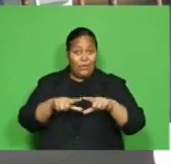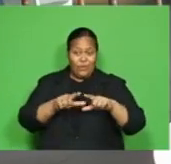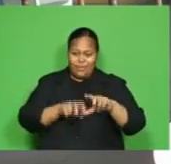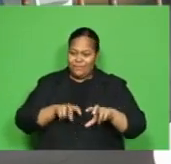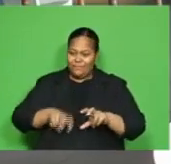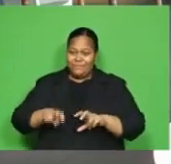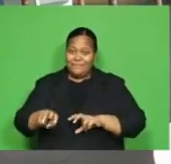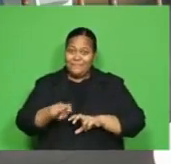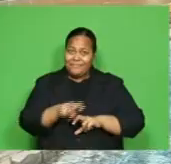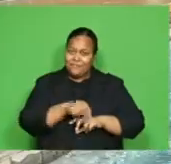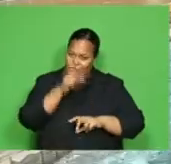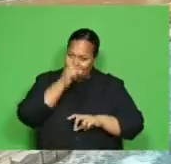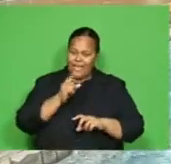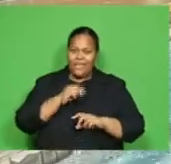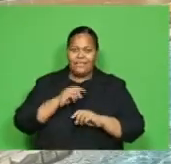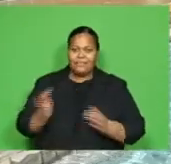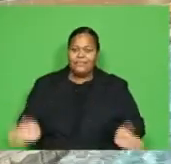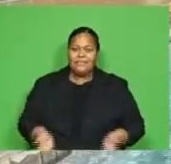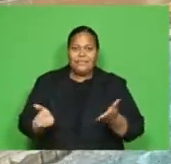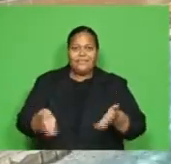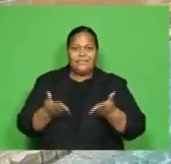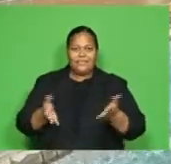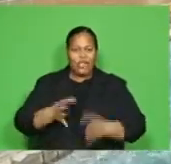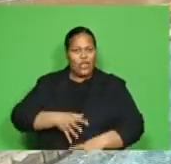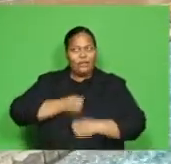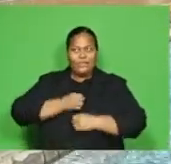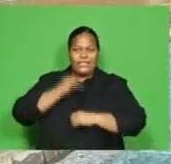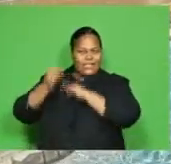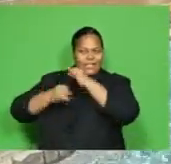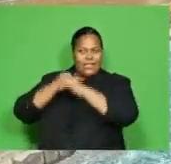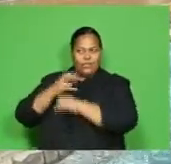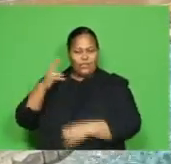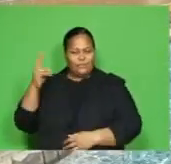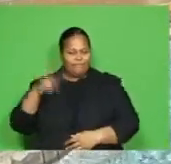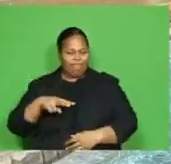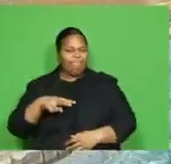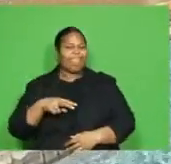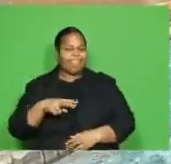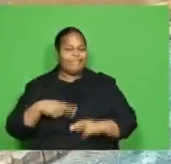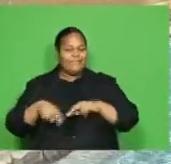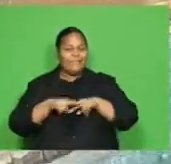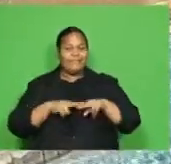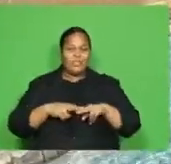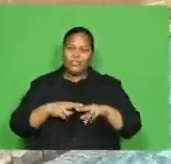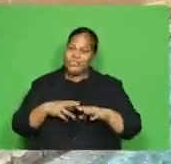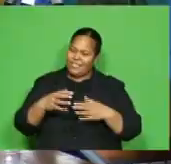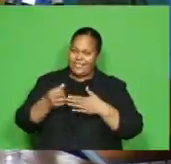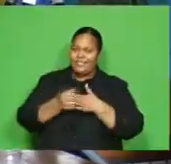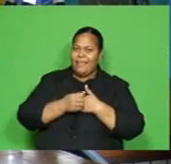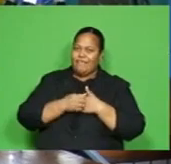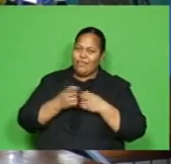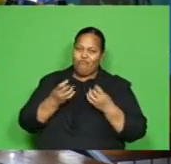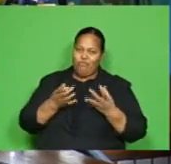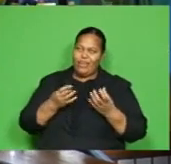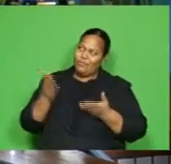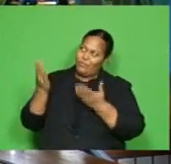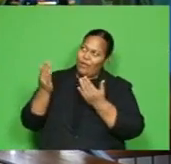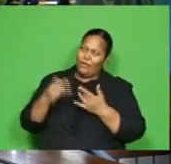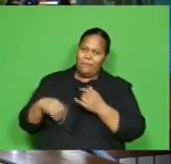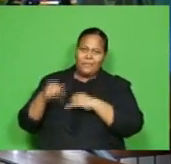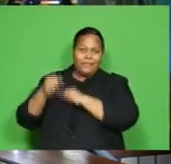able to boost the confidence of our international partners that Fiji is safe and ready to welcome them. As they say,